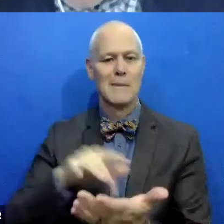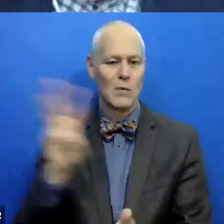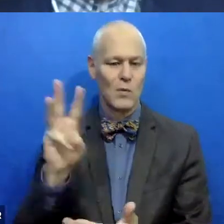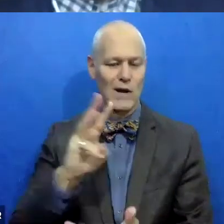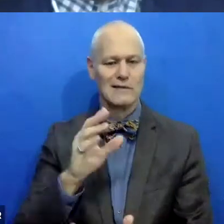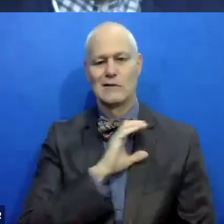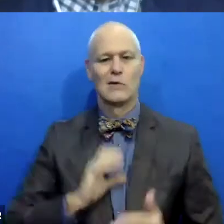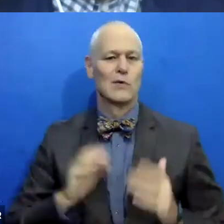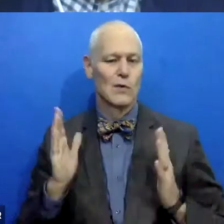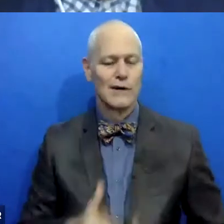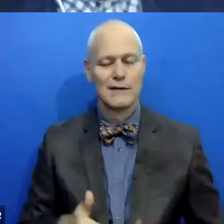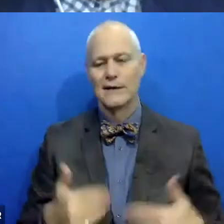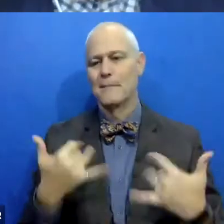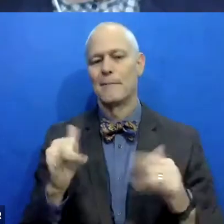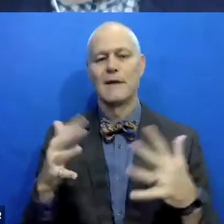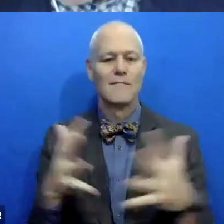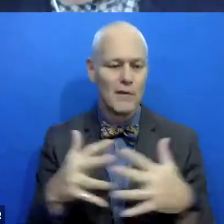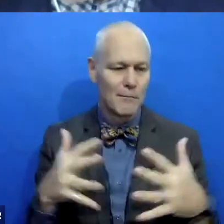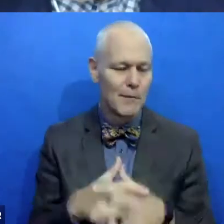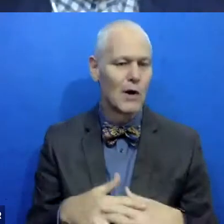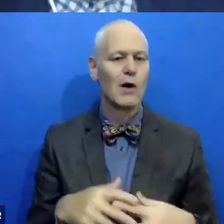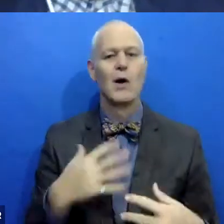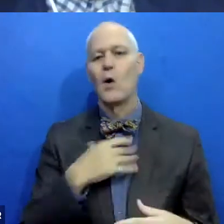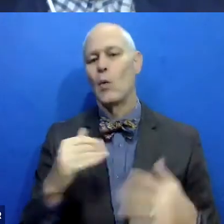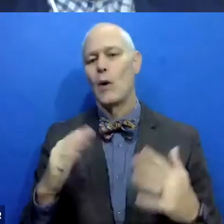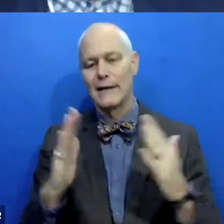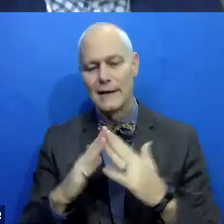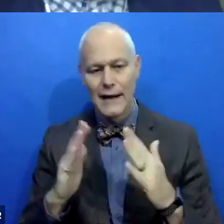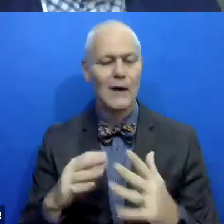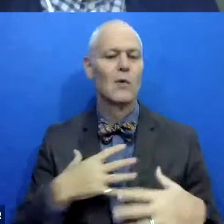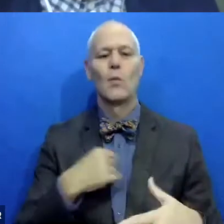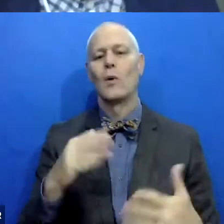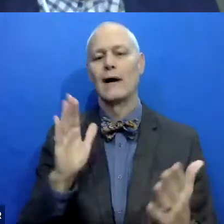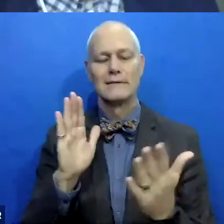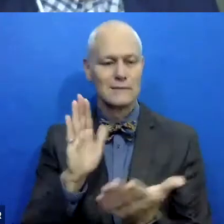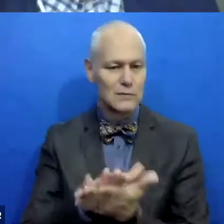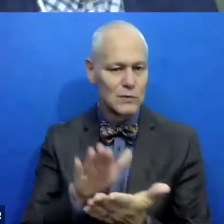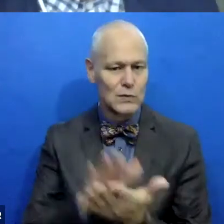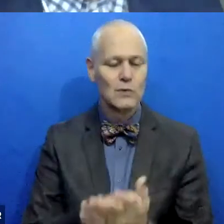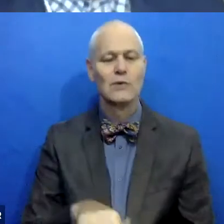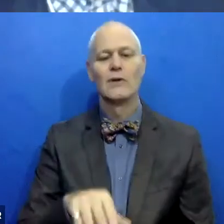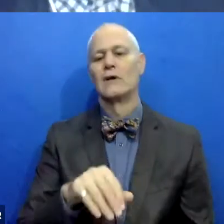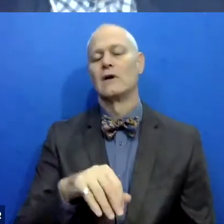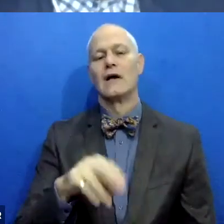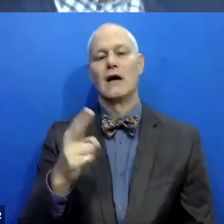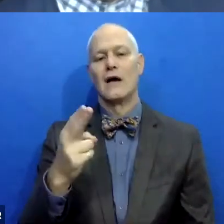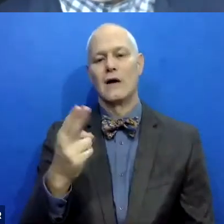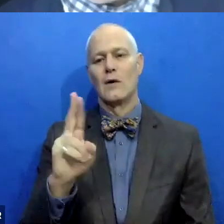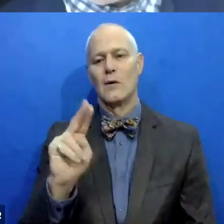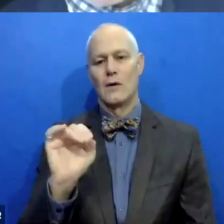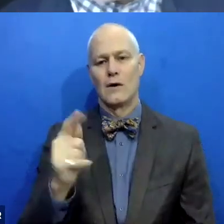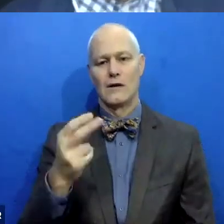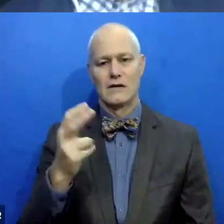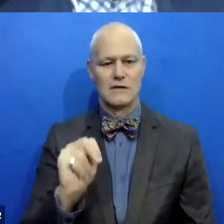household. I played football. I went to white schools, grew up in white towns, Huntington, Indiana, and Rochester, Minnesota. I've lived